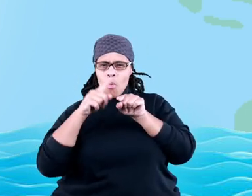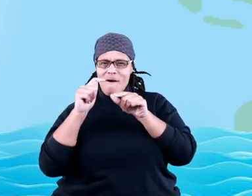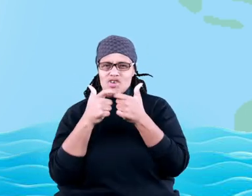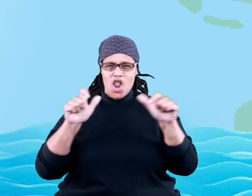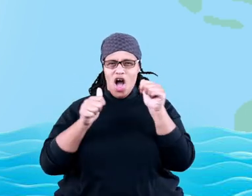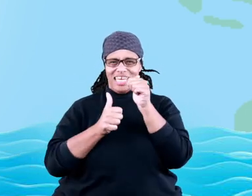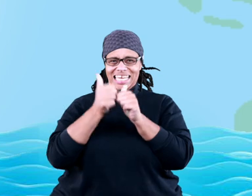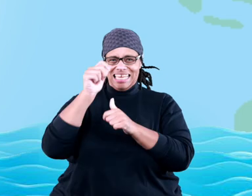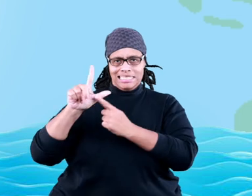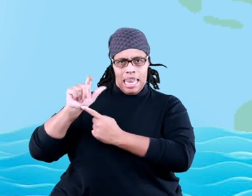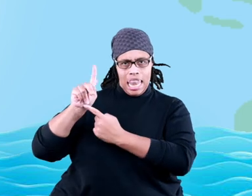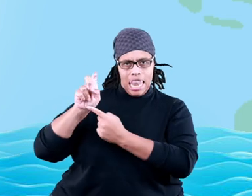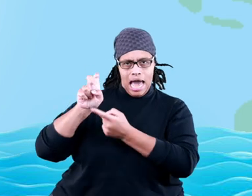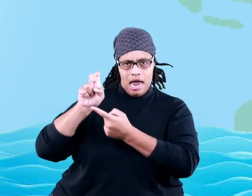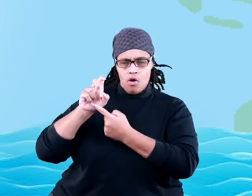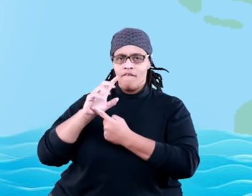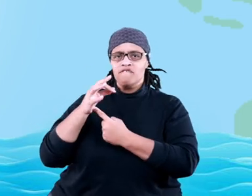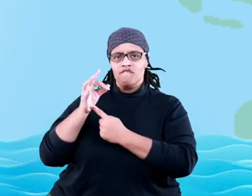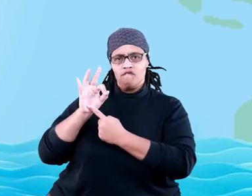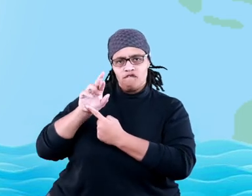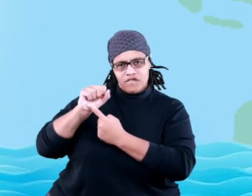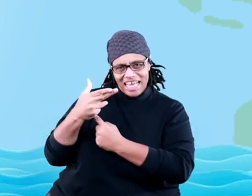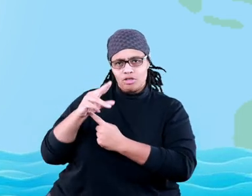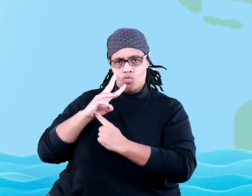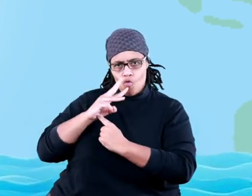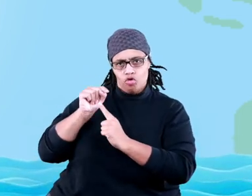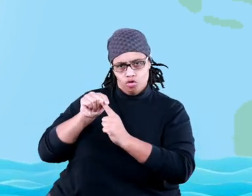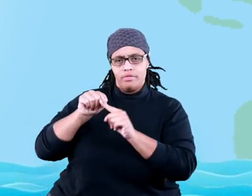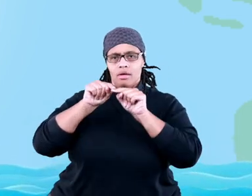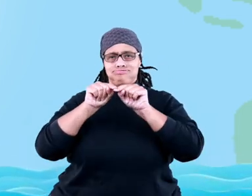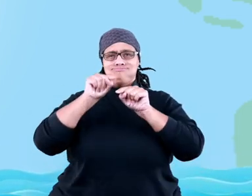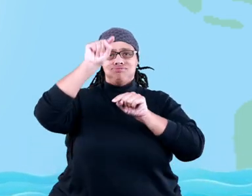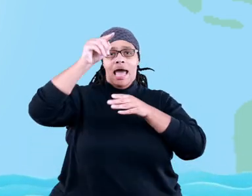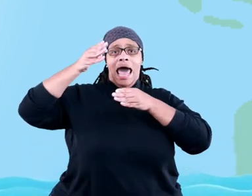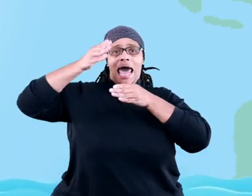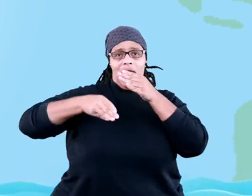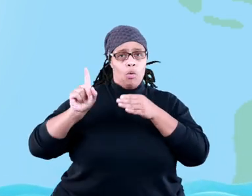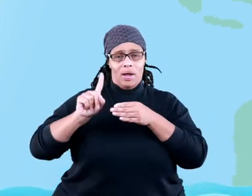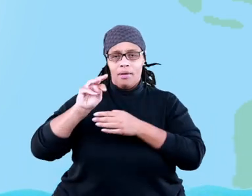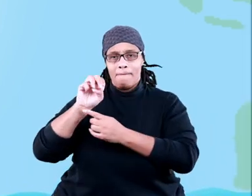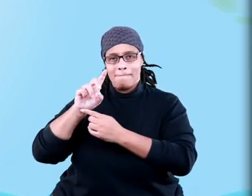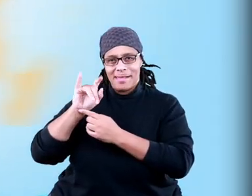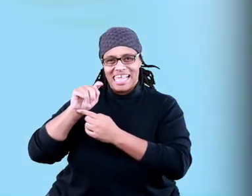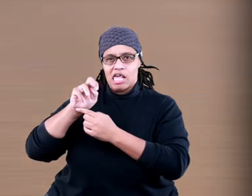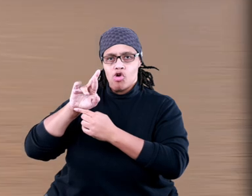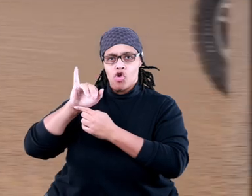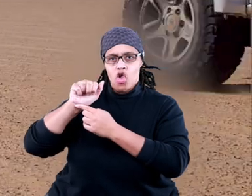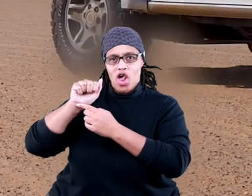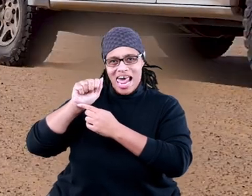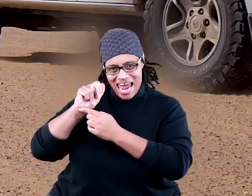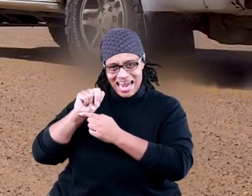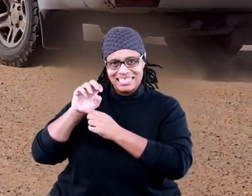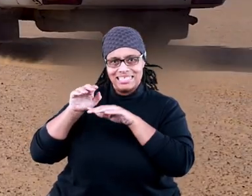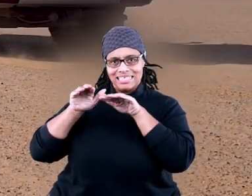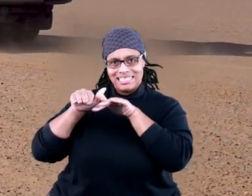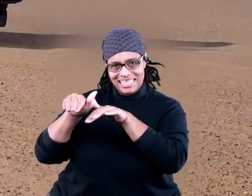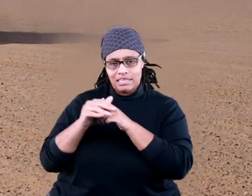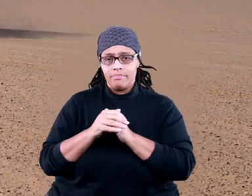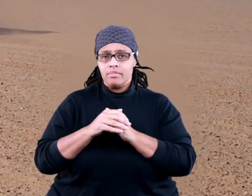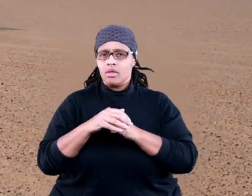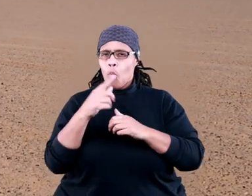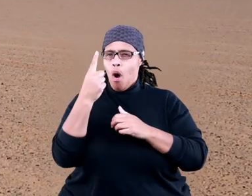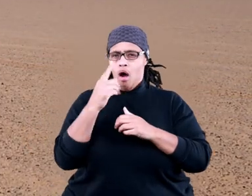largest freshwater lakes in the world, and ending at the Mediterranean Sea. Other cool